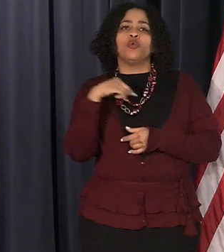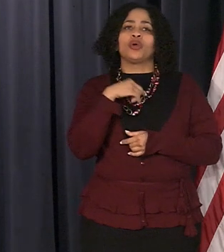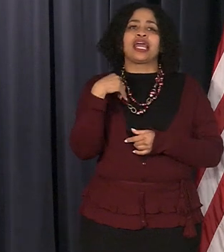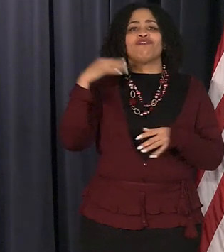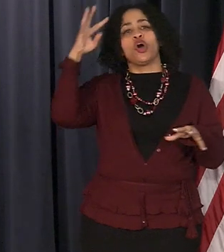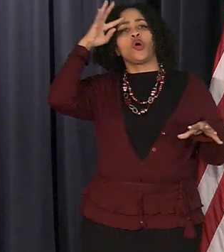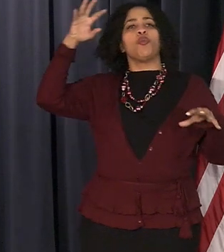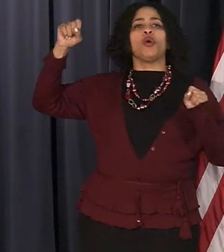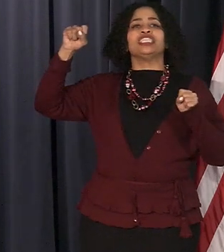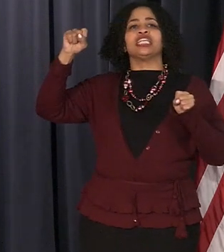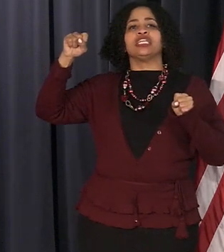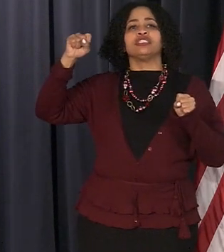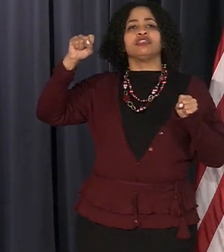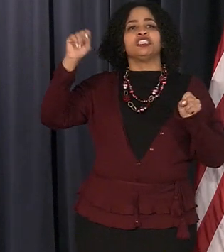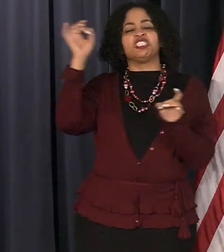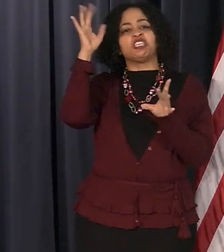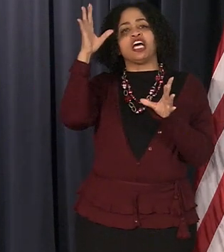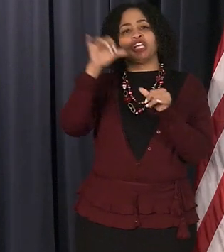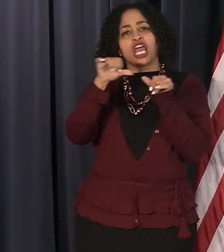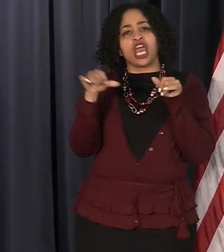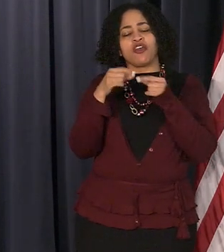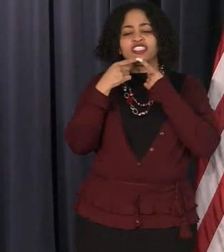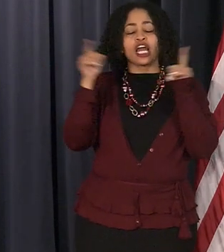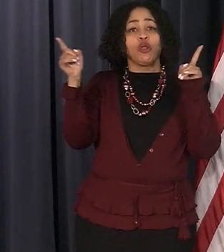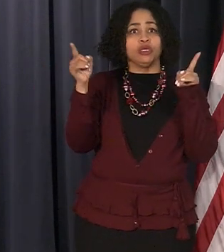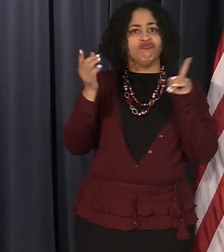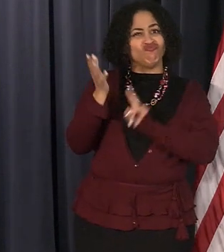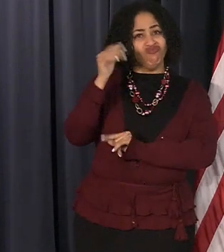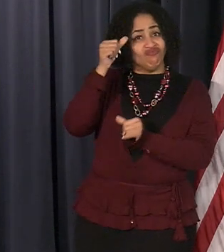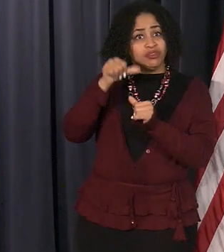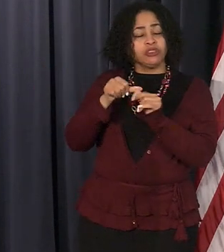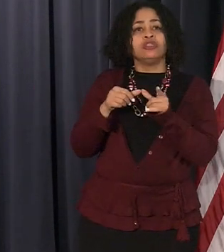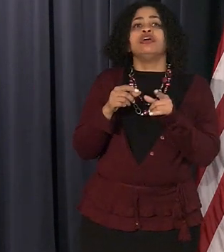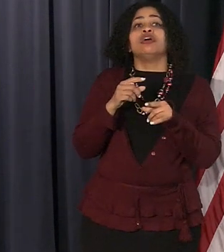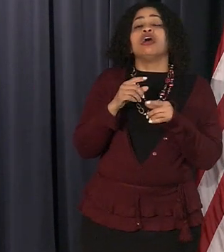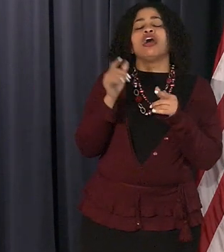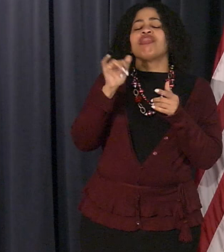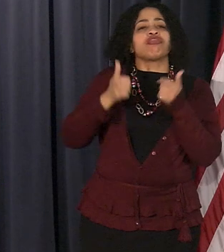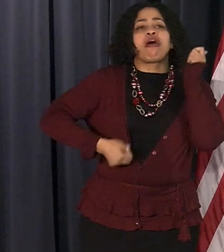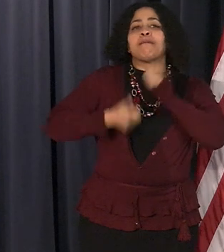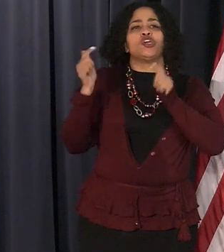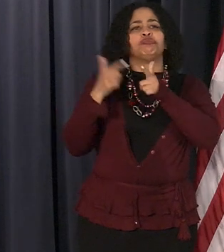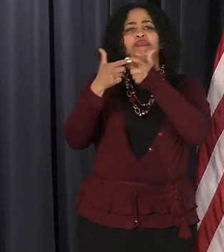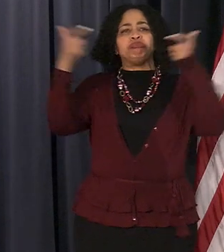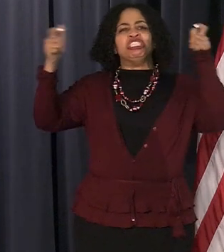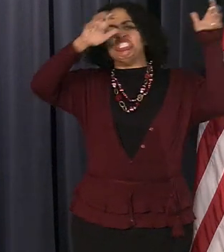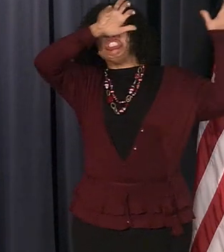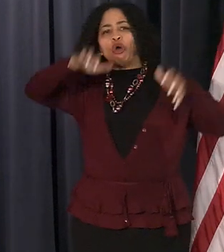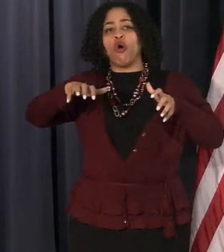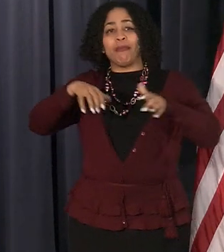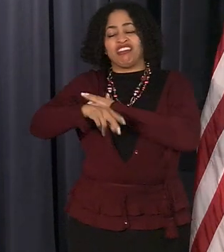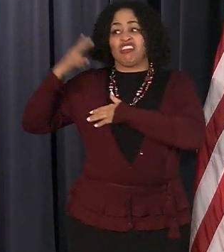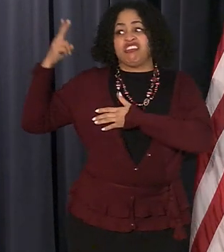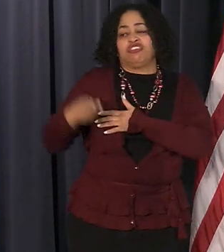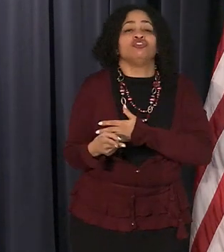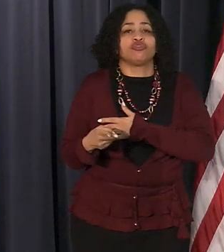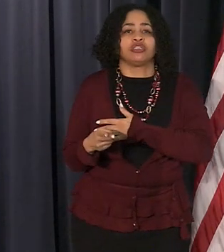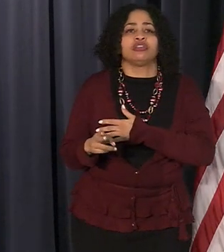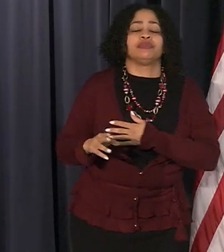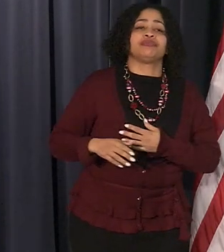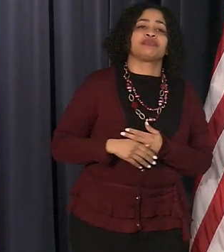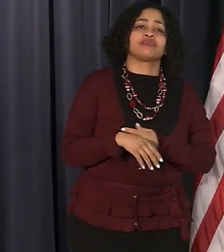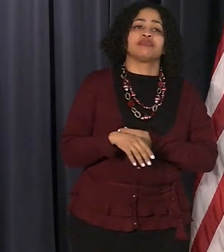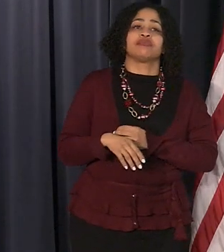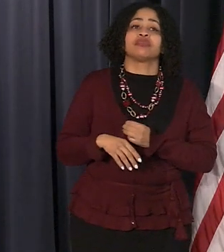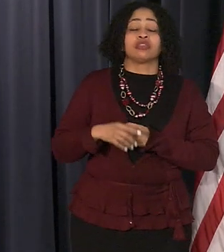presidential disaster area declaration it was the largest storm we had in history it was dwarfed by